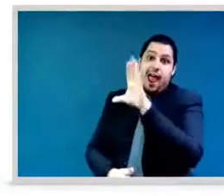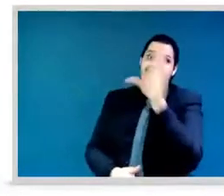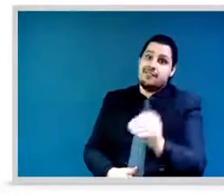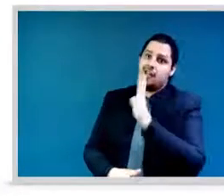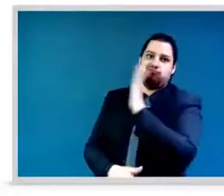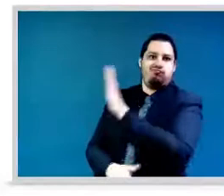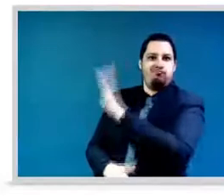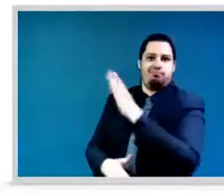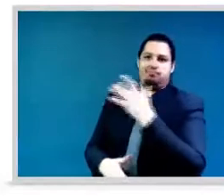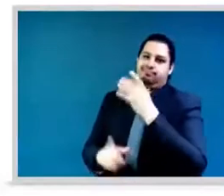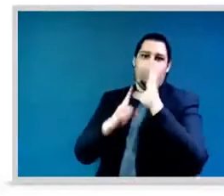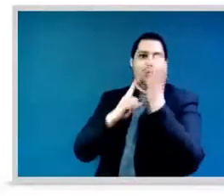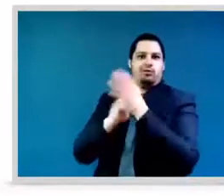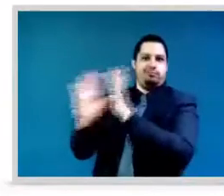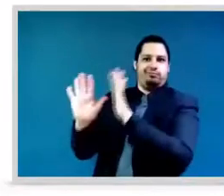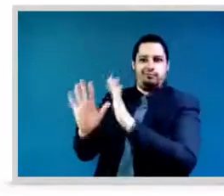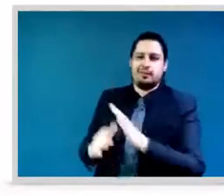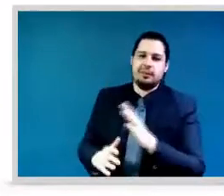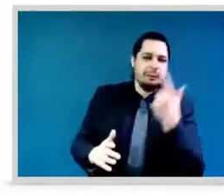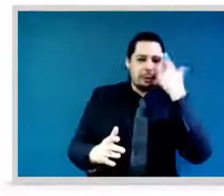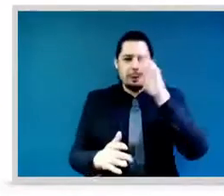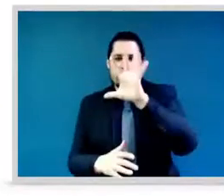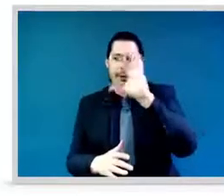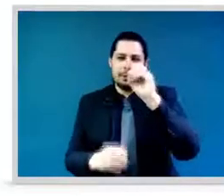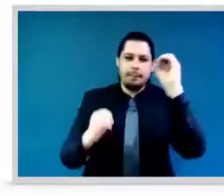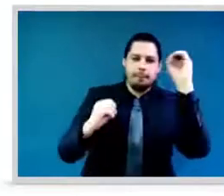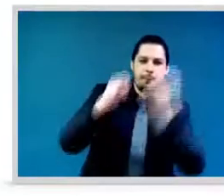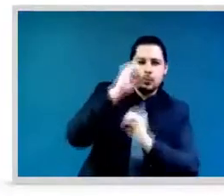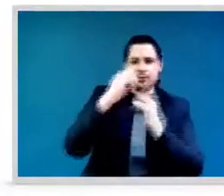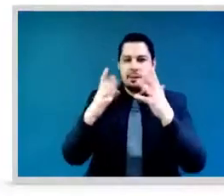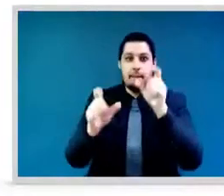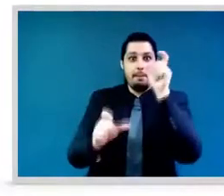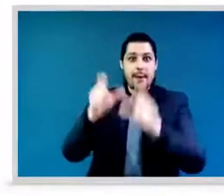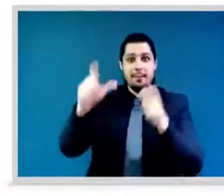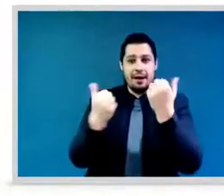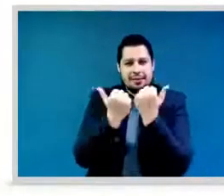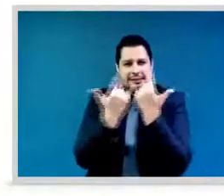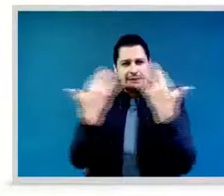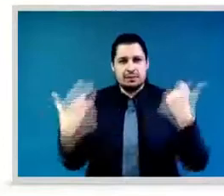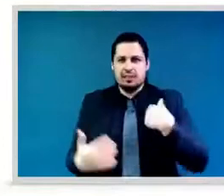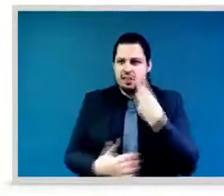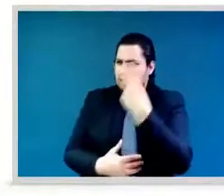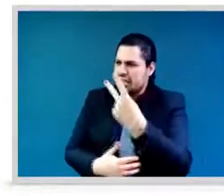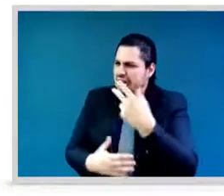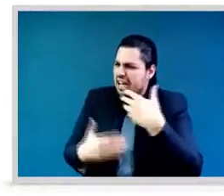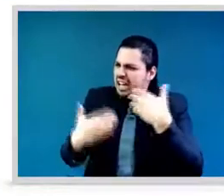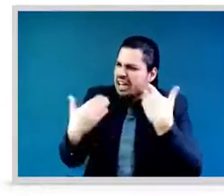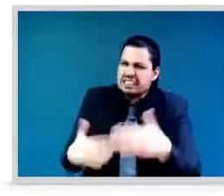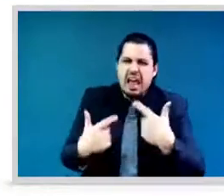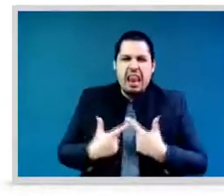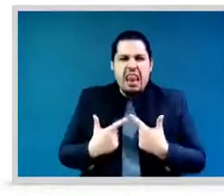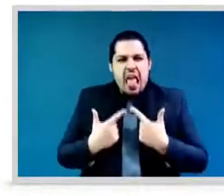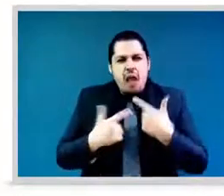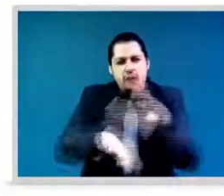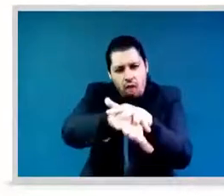% of the population, why aren't we able to build alliances that would be able to win